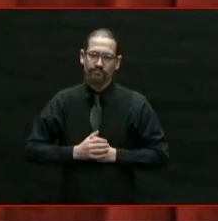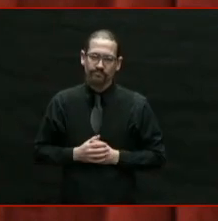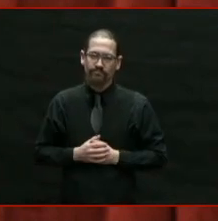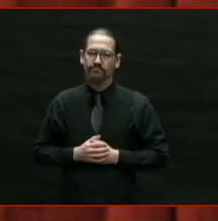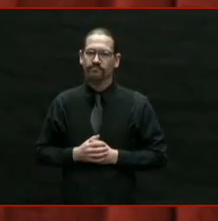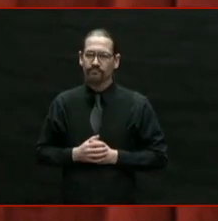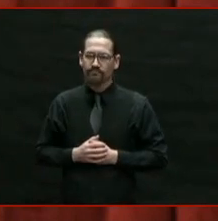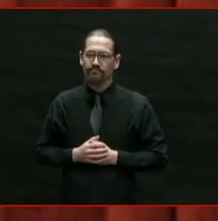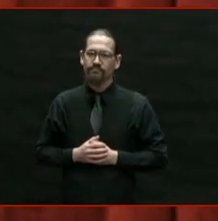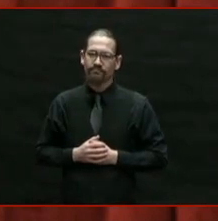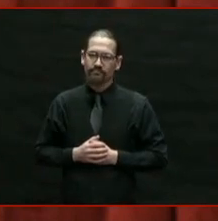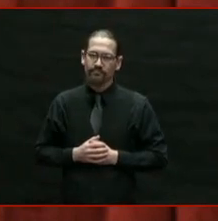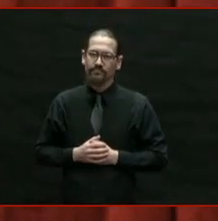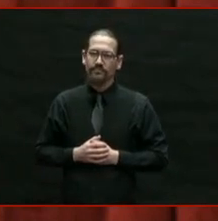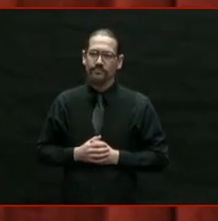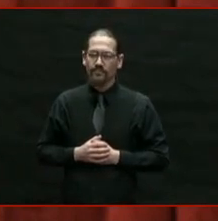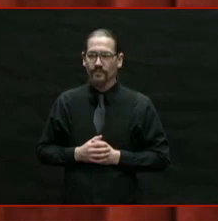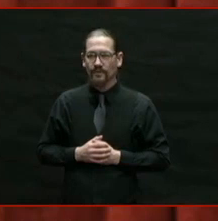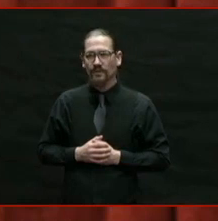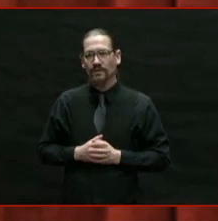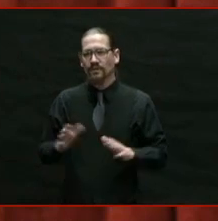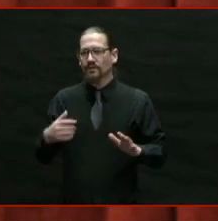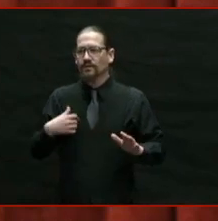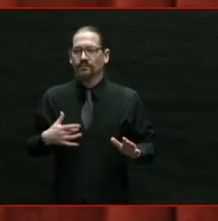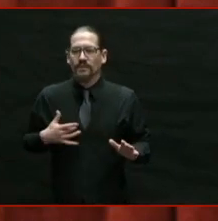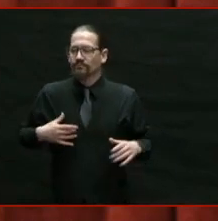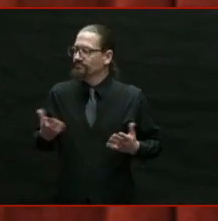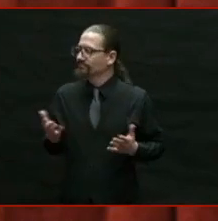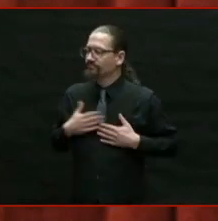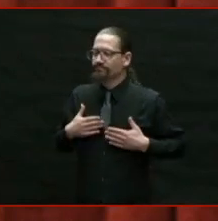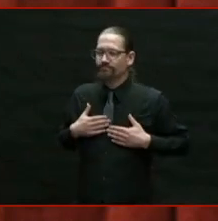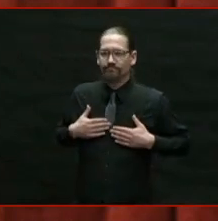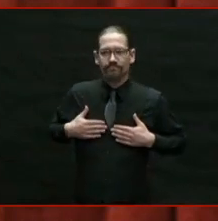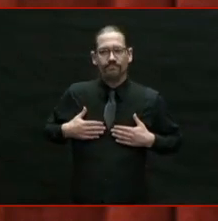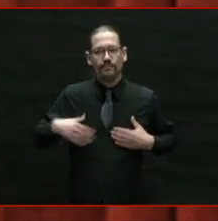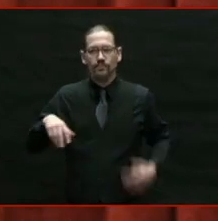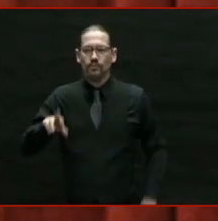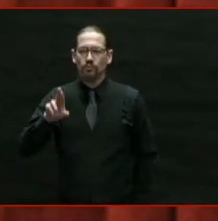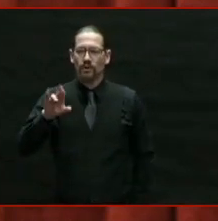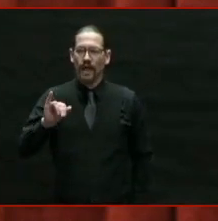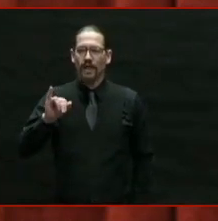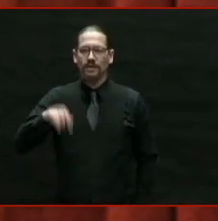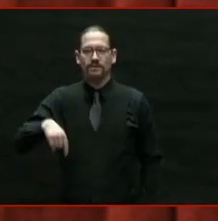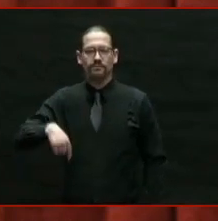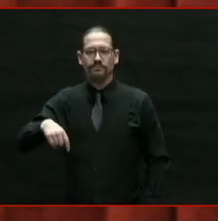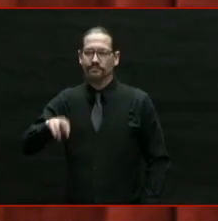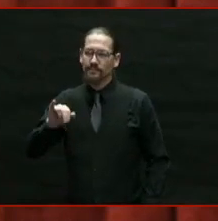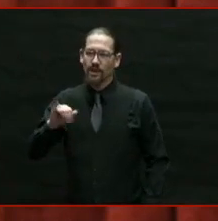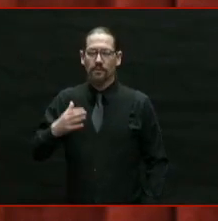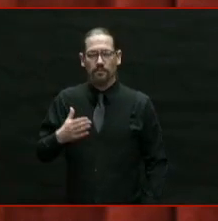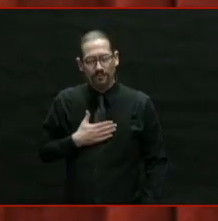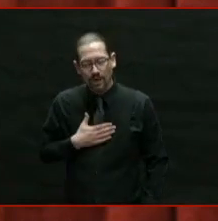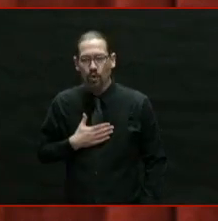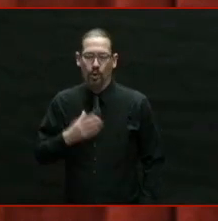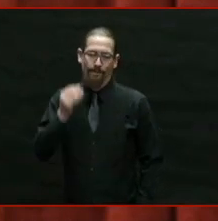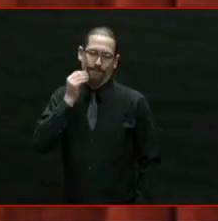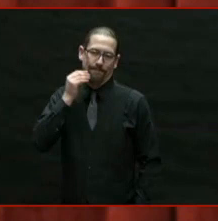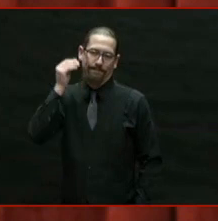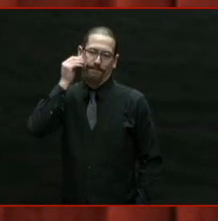Rhode Island is and always will be my home.